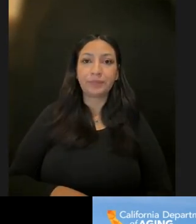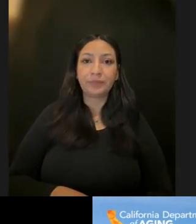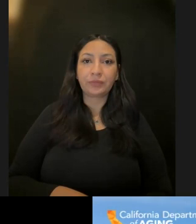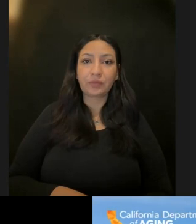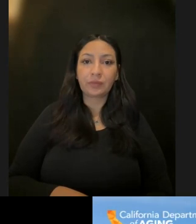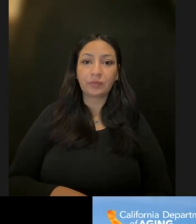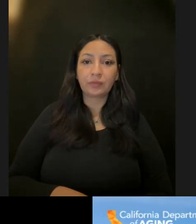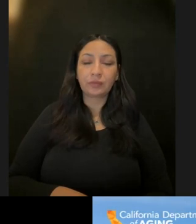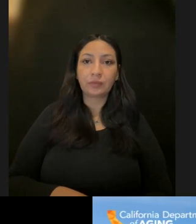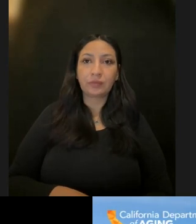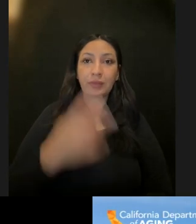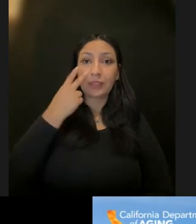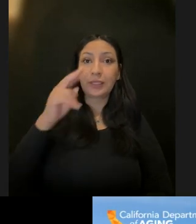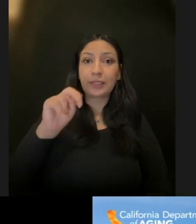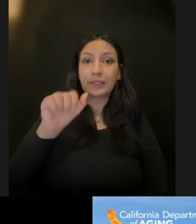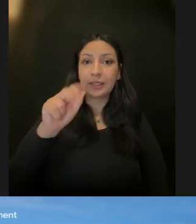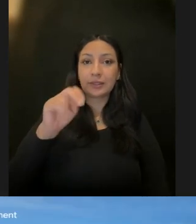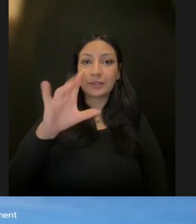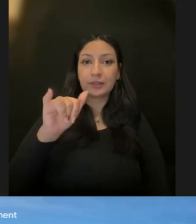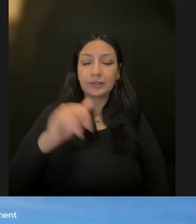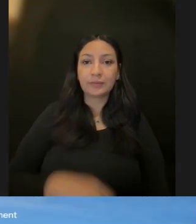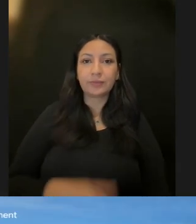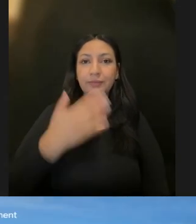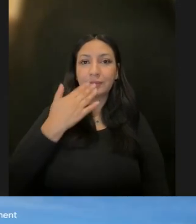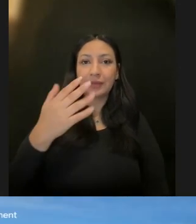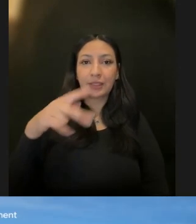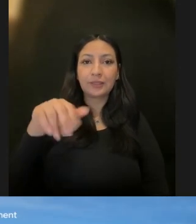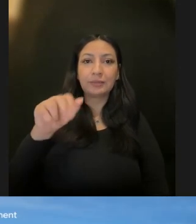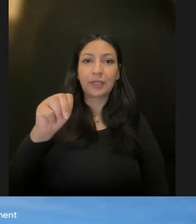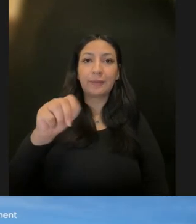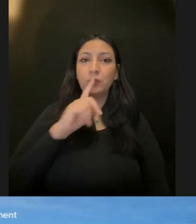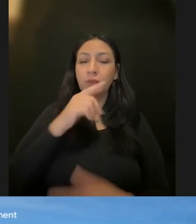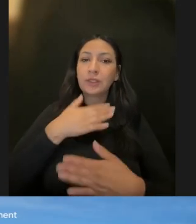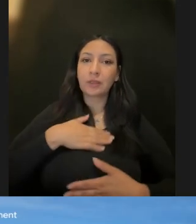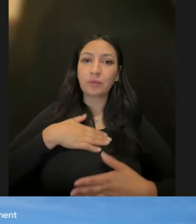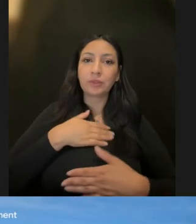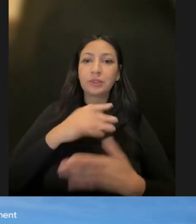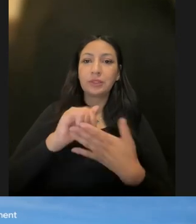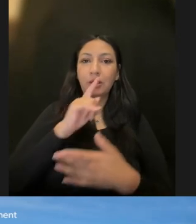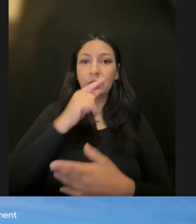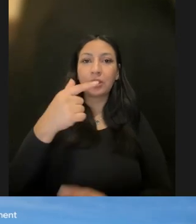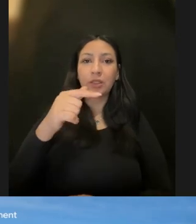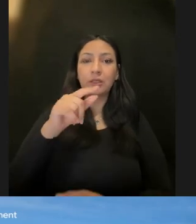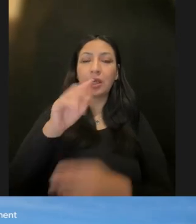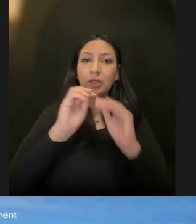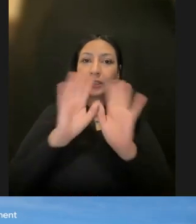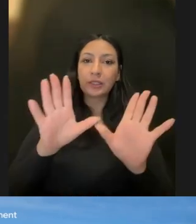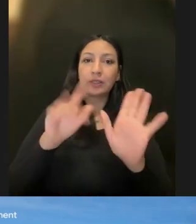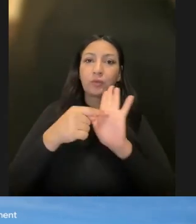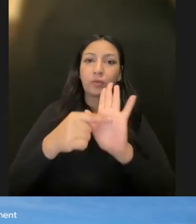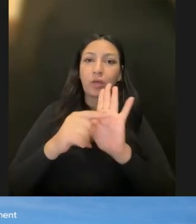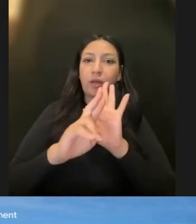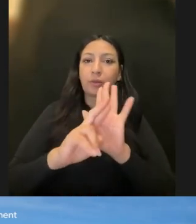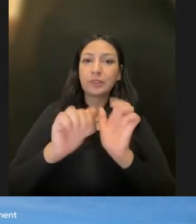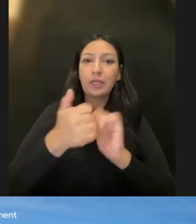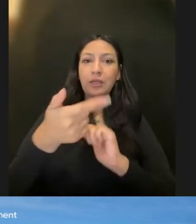And then I see Nancy. Thanks, Sarah. Really appreciate the graphic representation of how this work